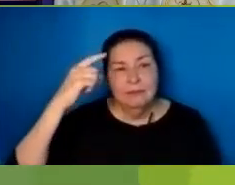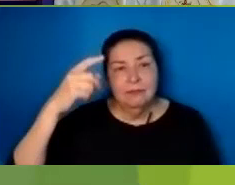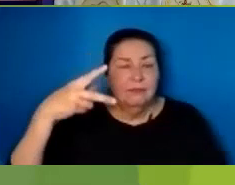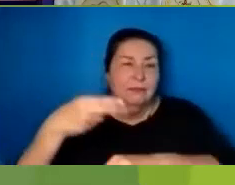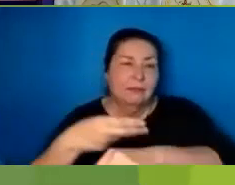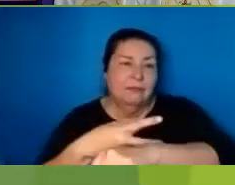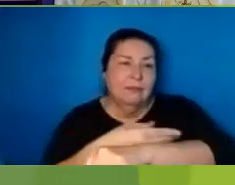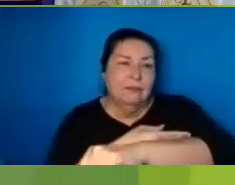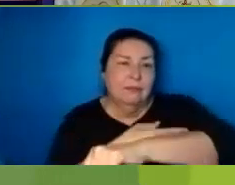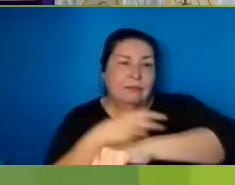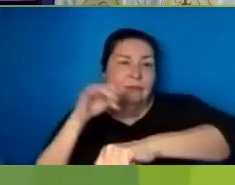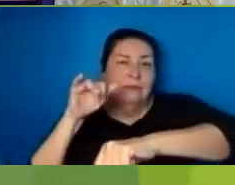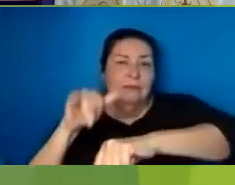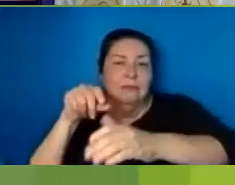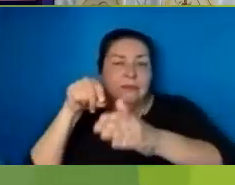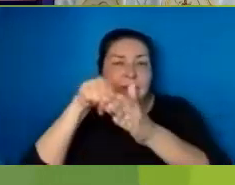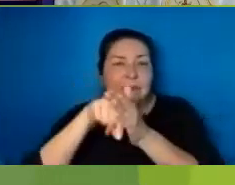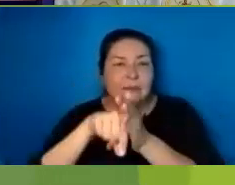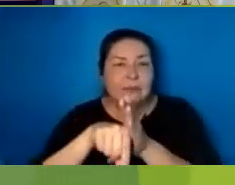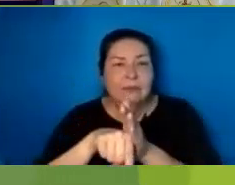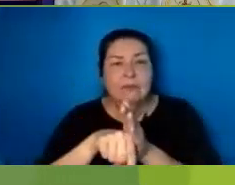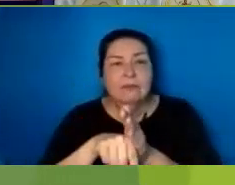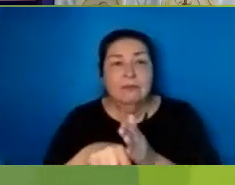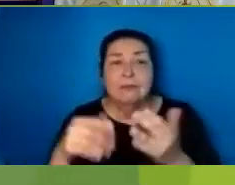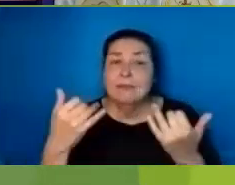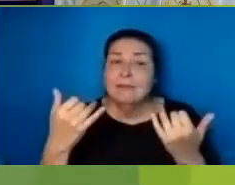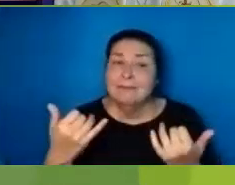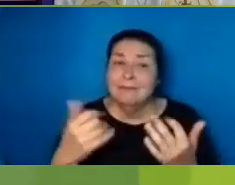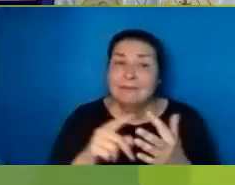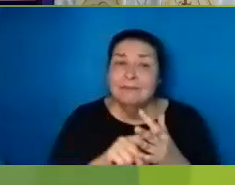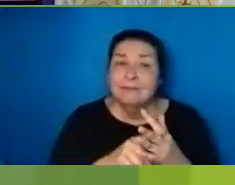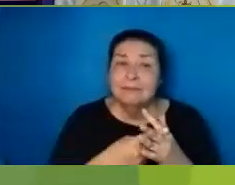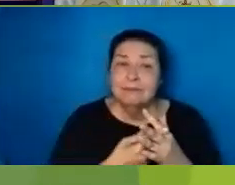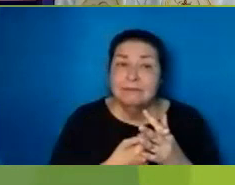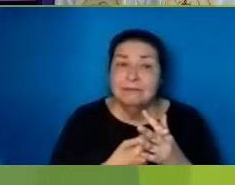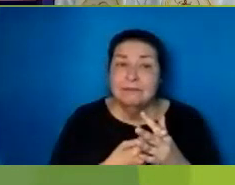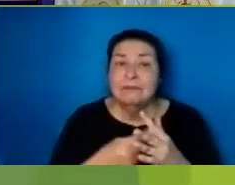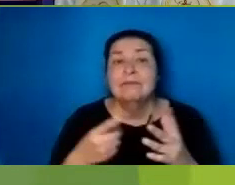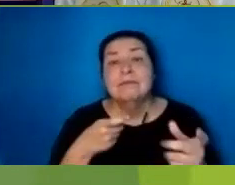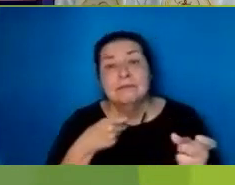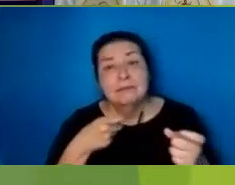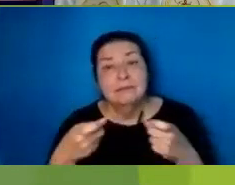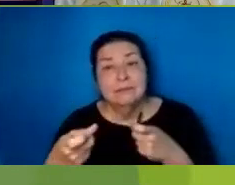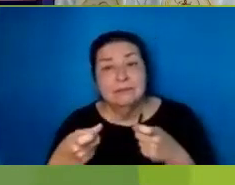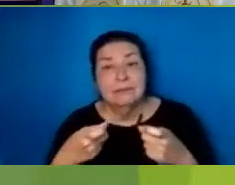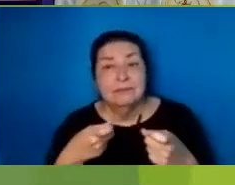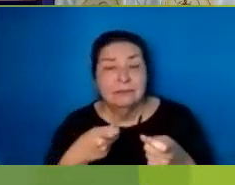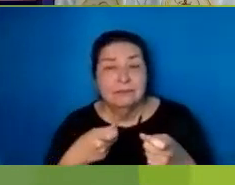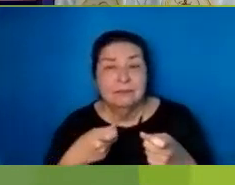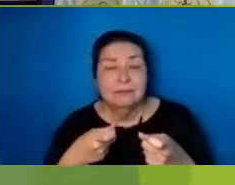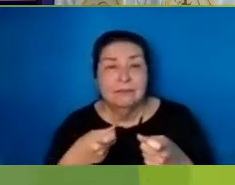For the God who was slain As we've done his